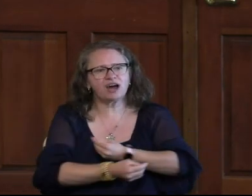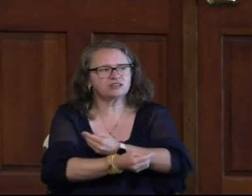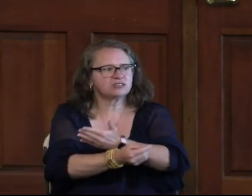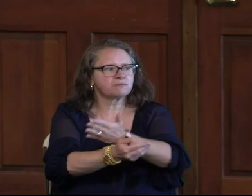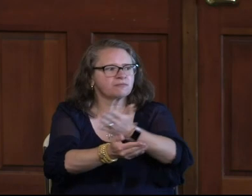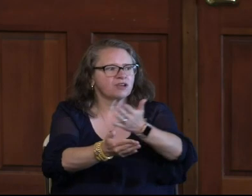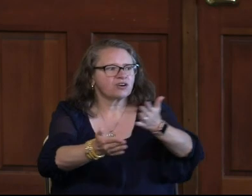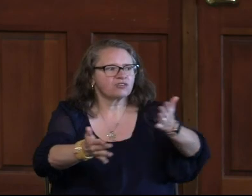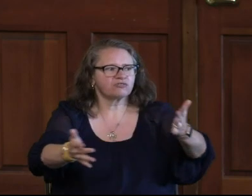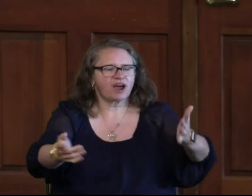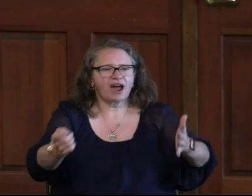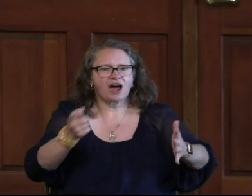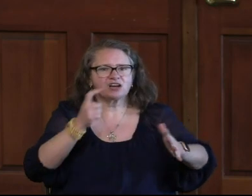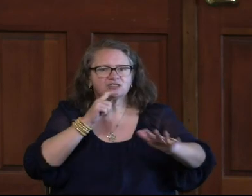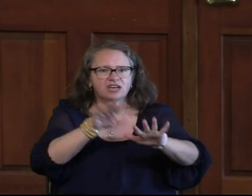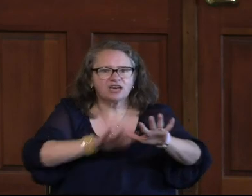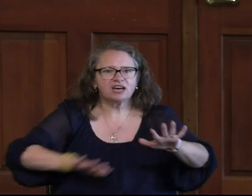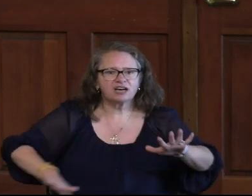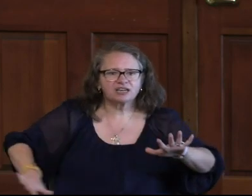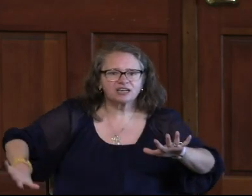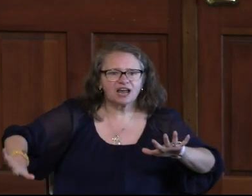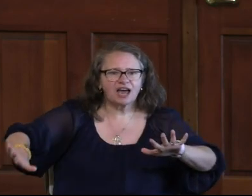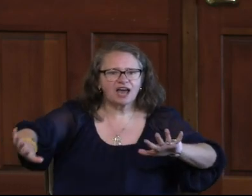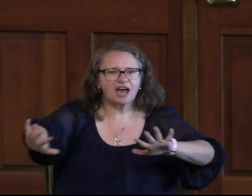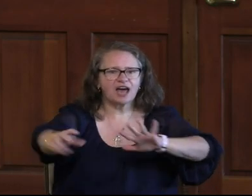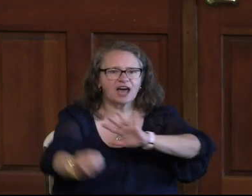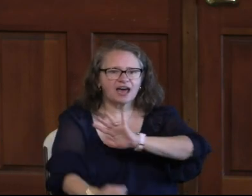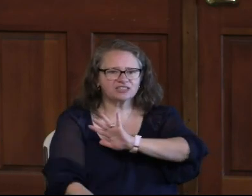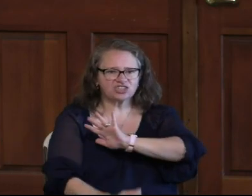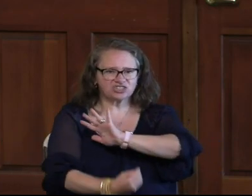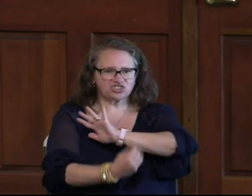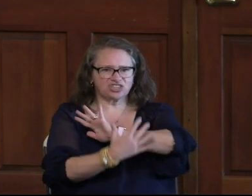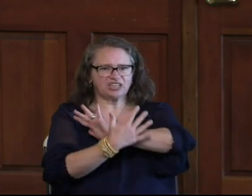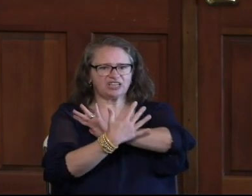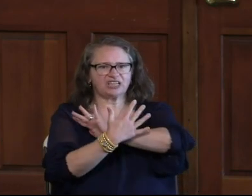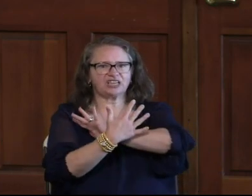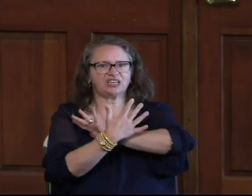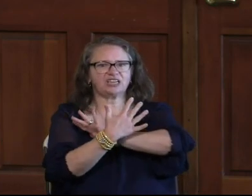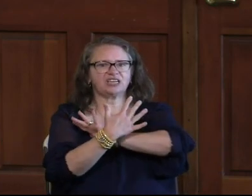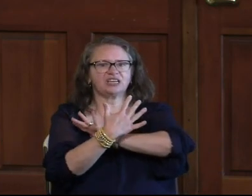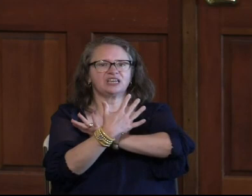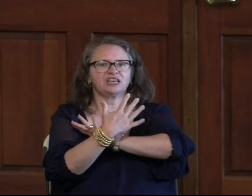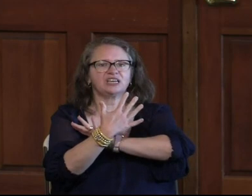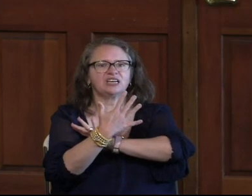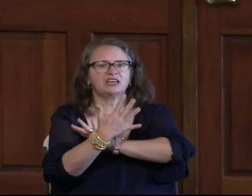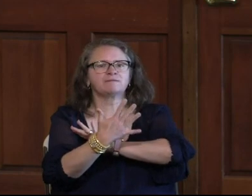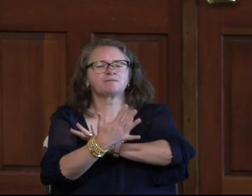crowns around the glassy sea.